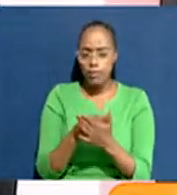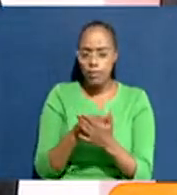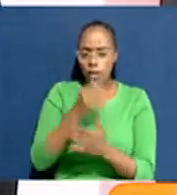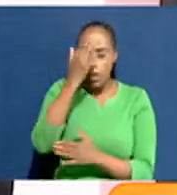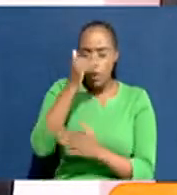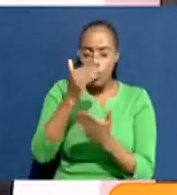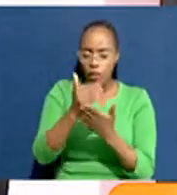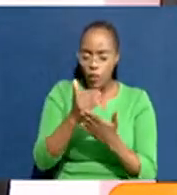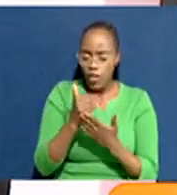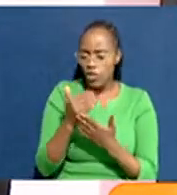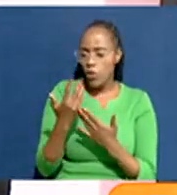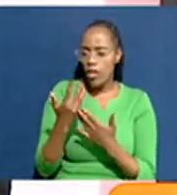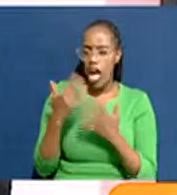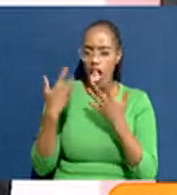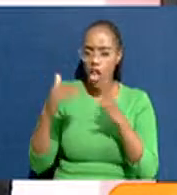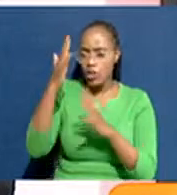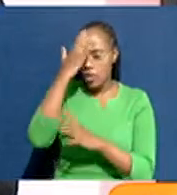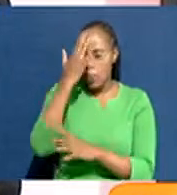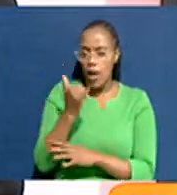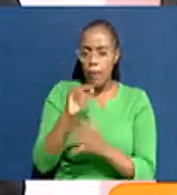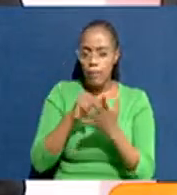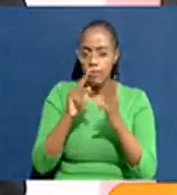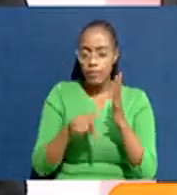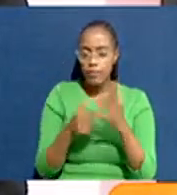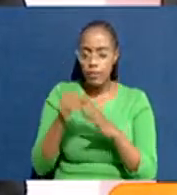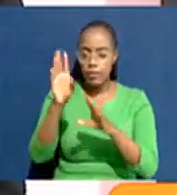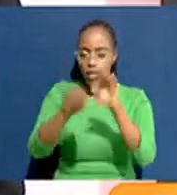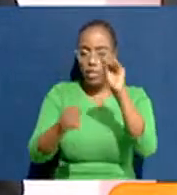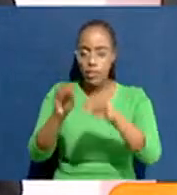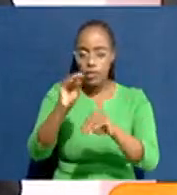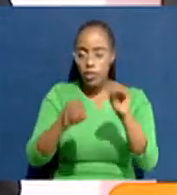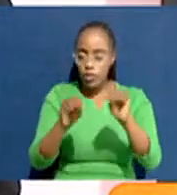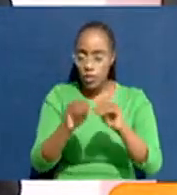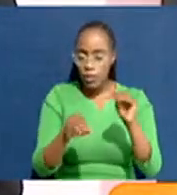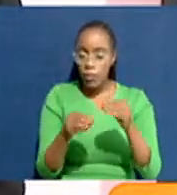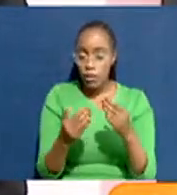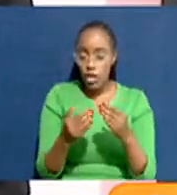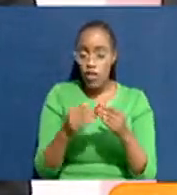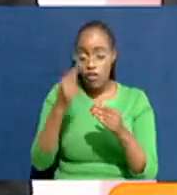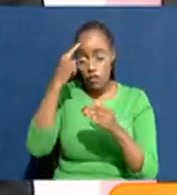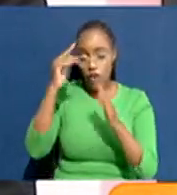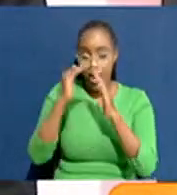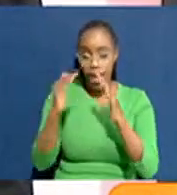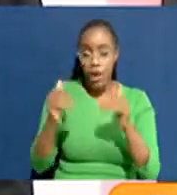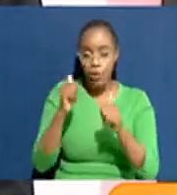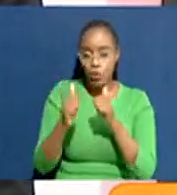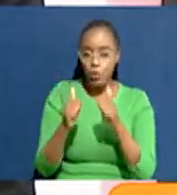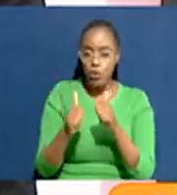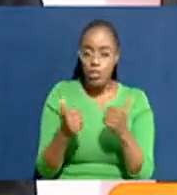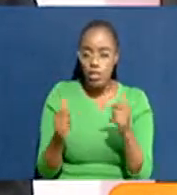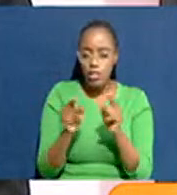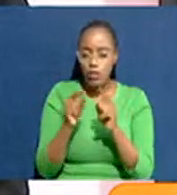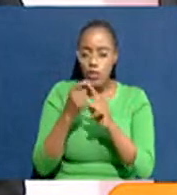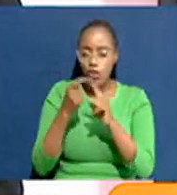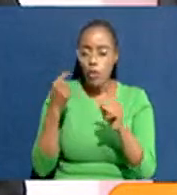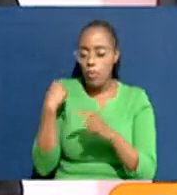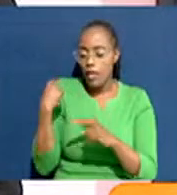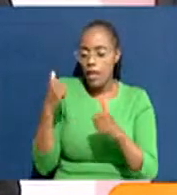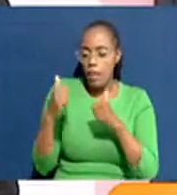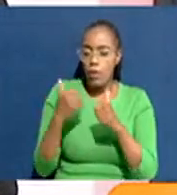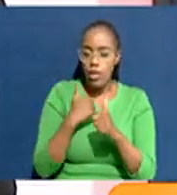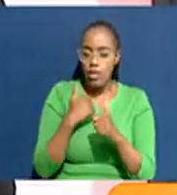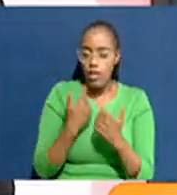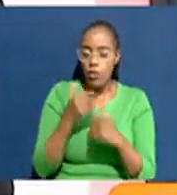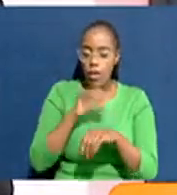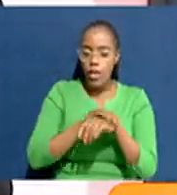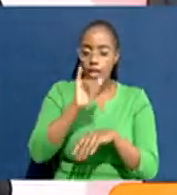I will be withdrawing a loss. You know, in other words, I make a contributory scheme for a house that, of course, even from the numbers, I will not